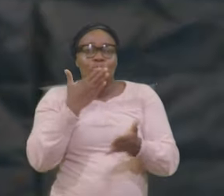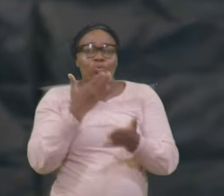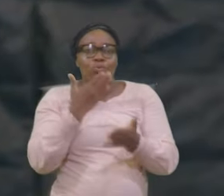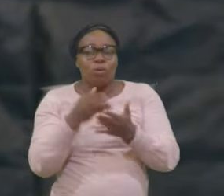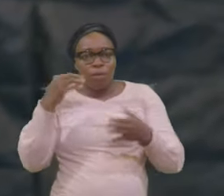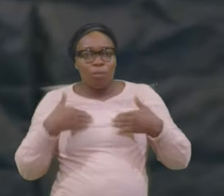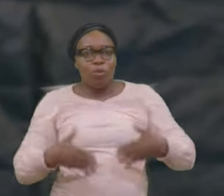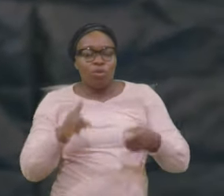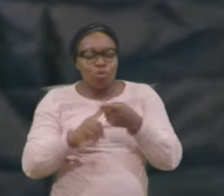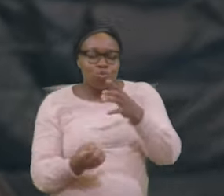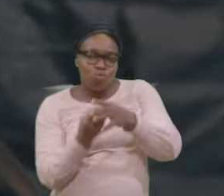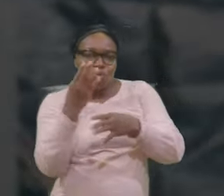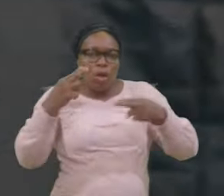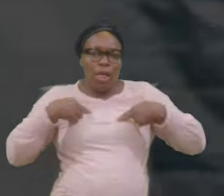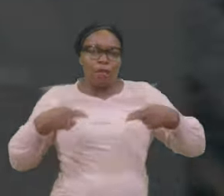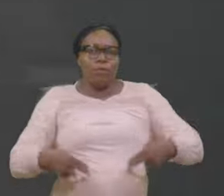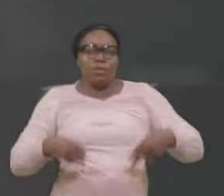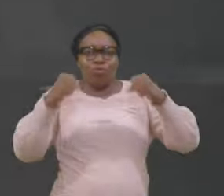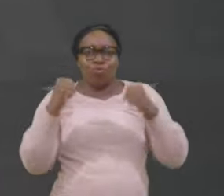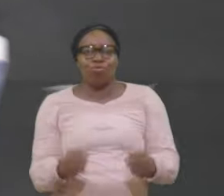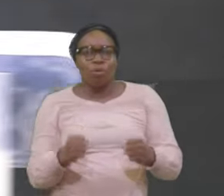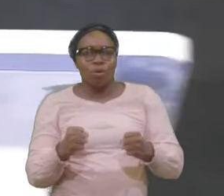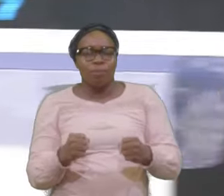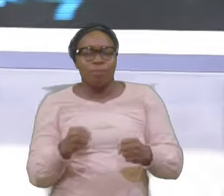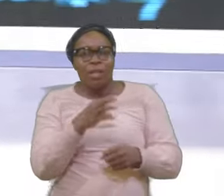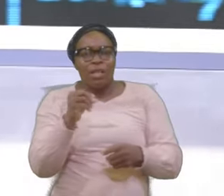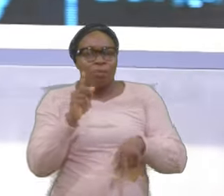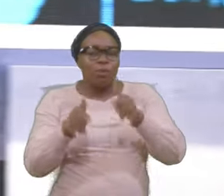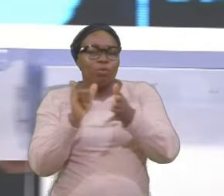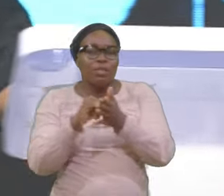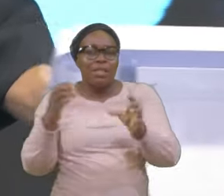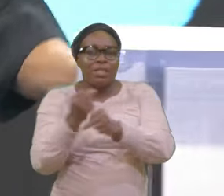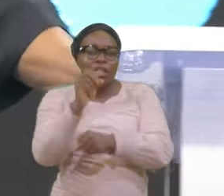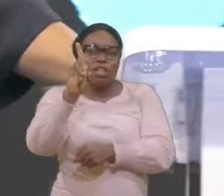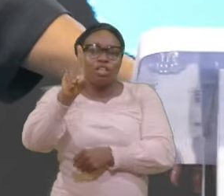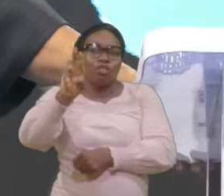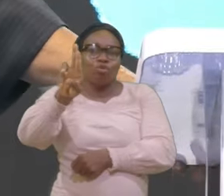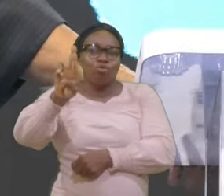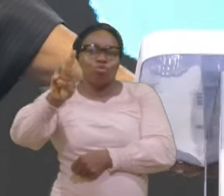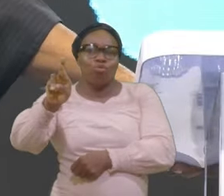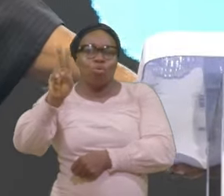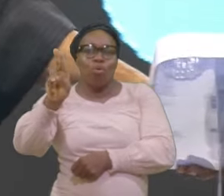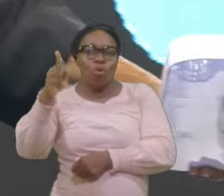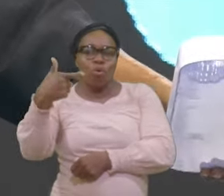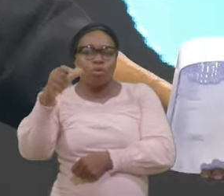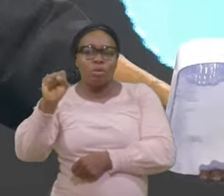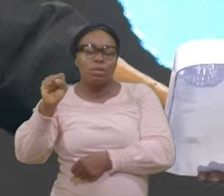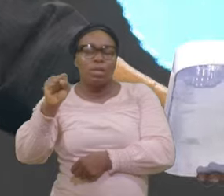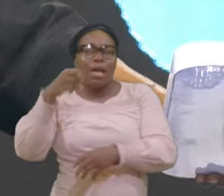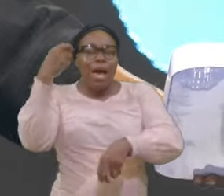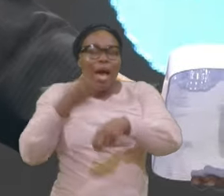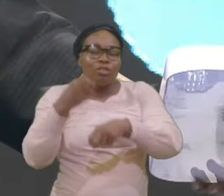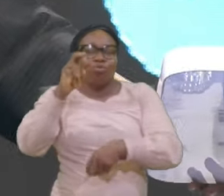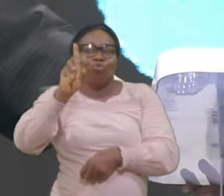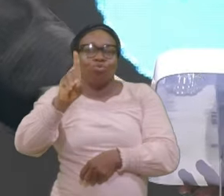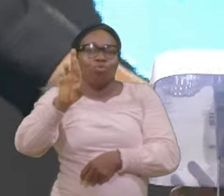to be Healthy And there are People that Take drugs Drugs Heart Drugs And they Take all Those drugs